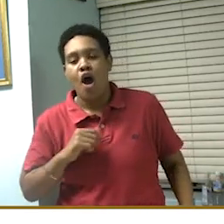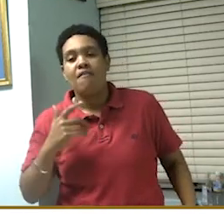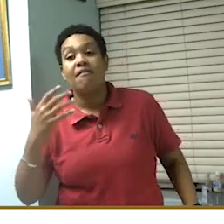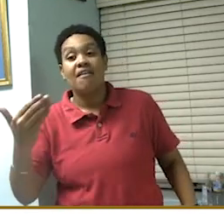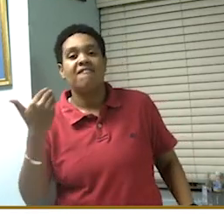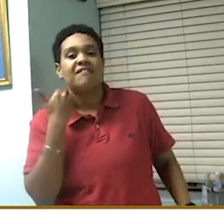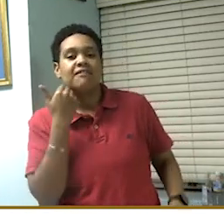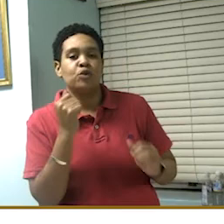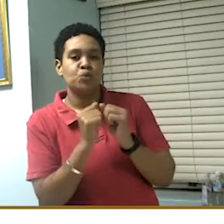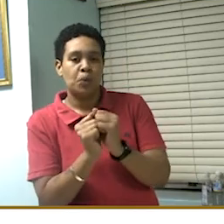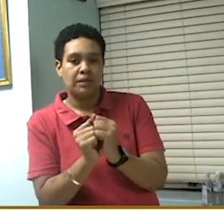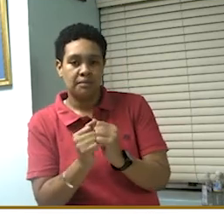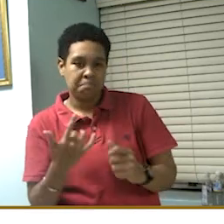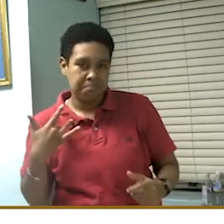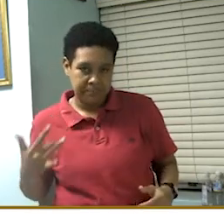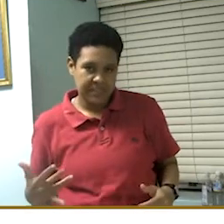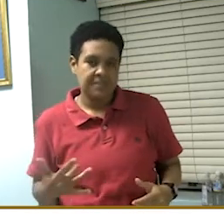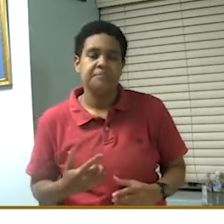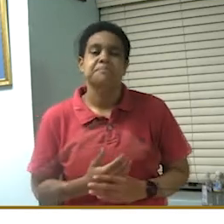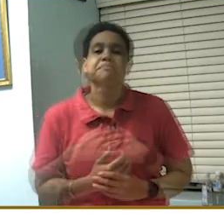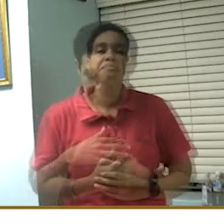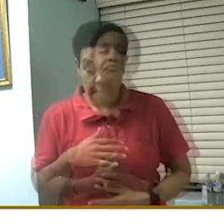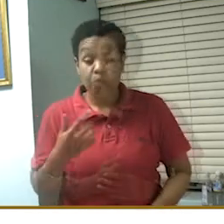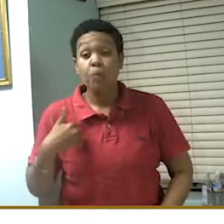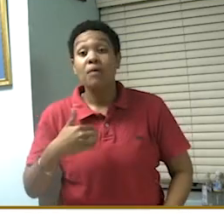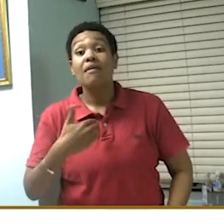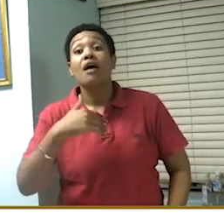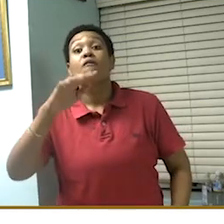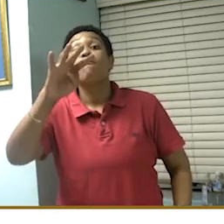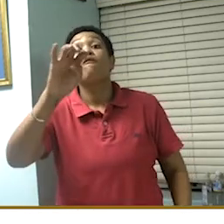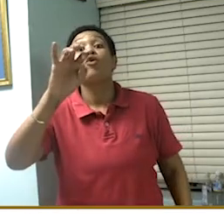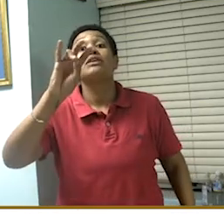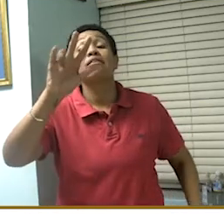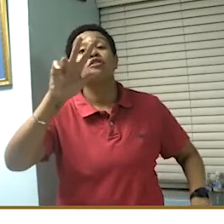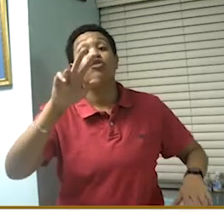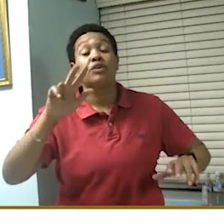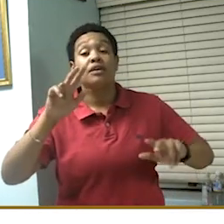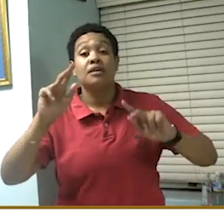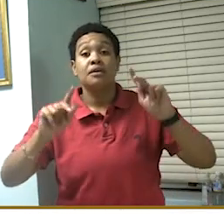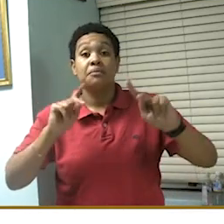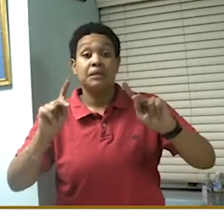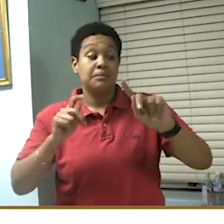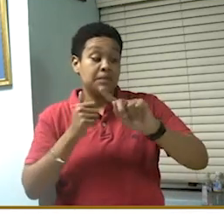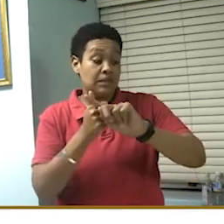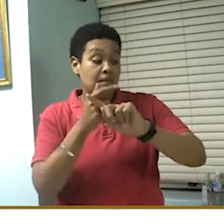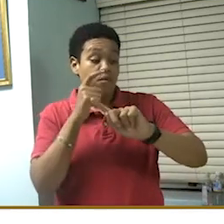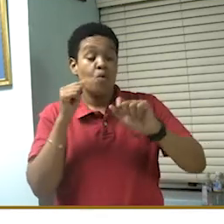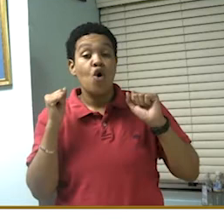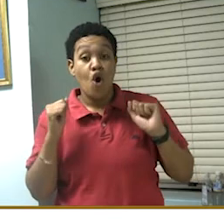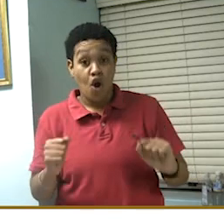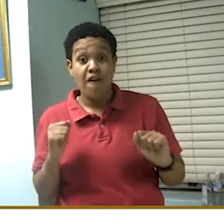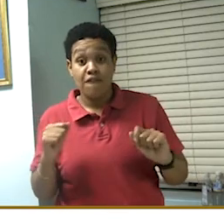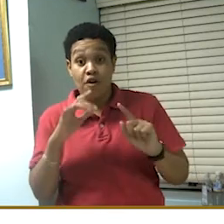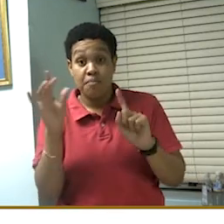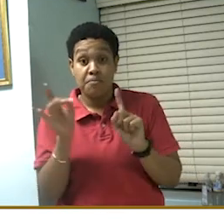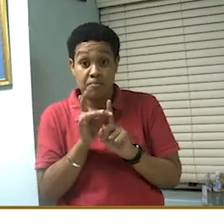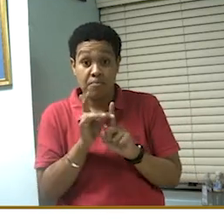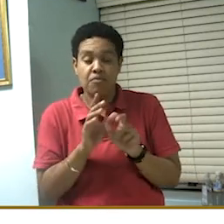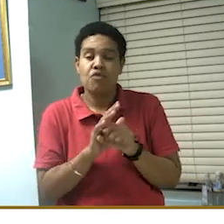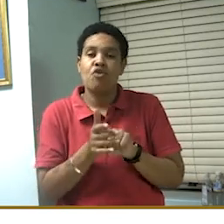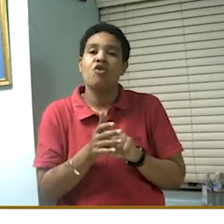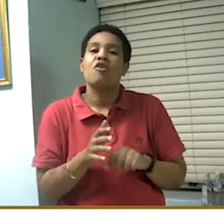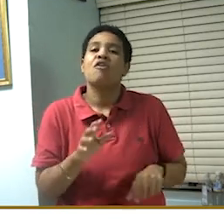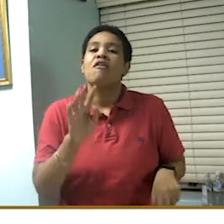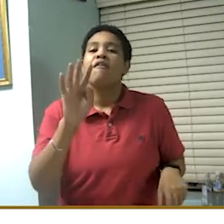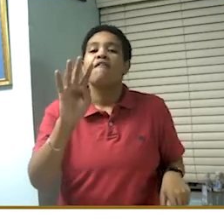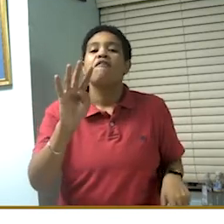together. We have had 473 of the confirmed cases,